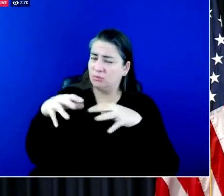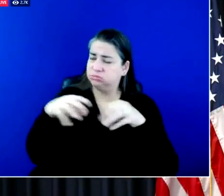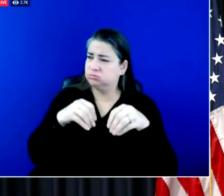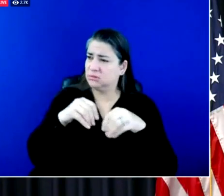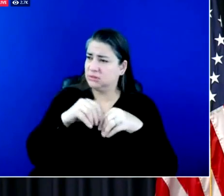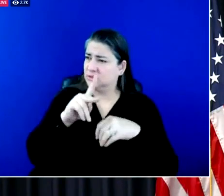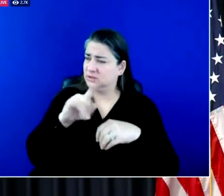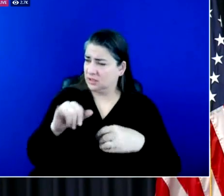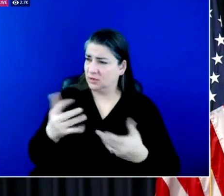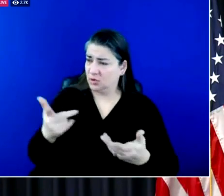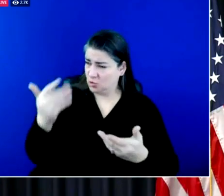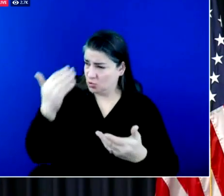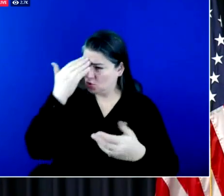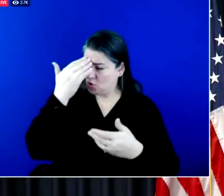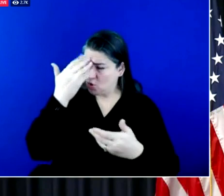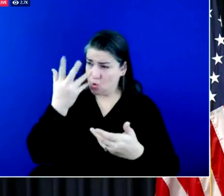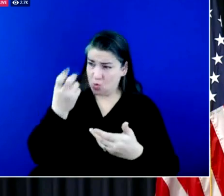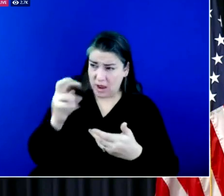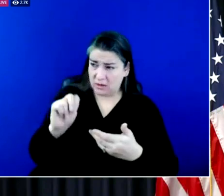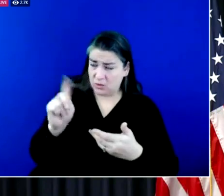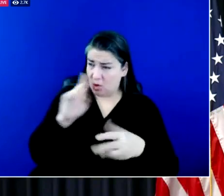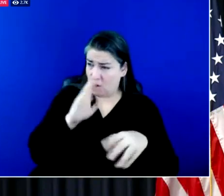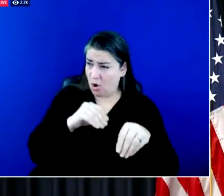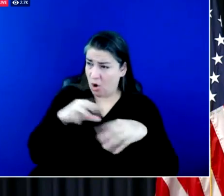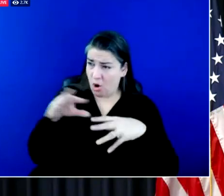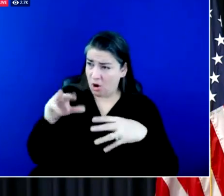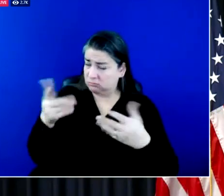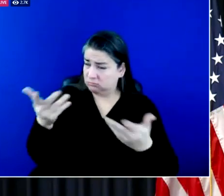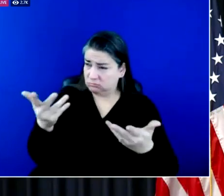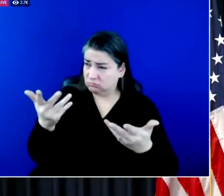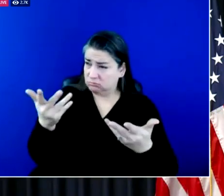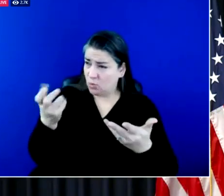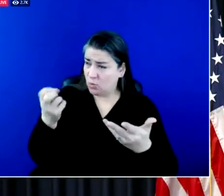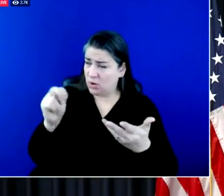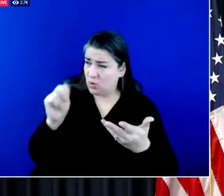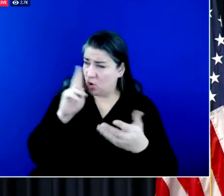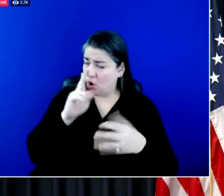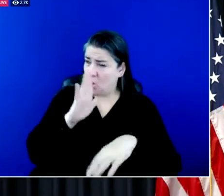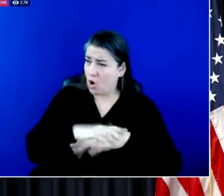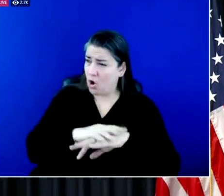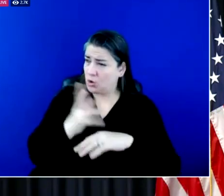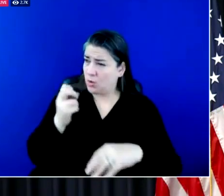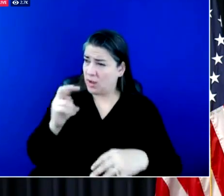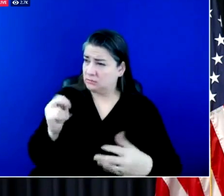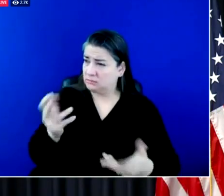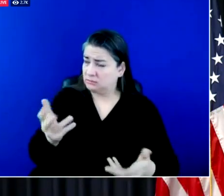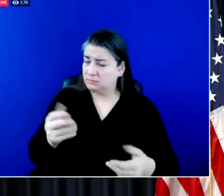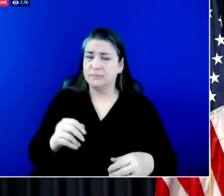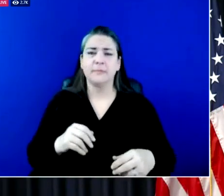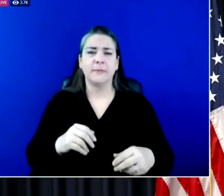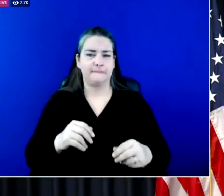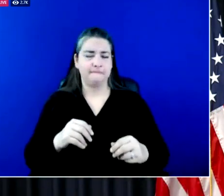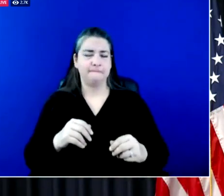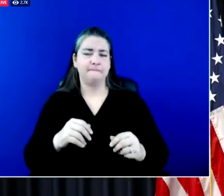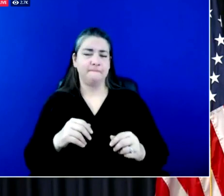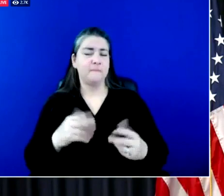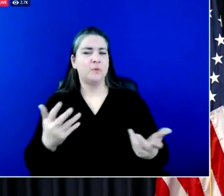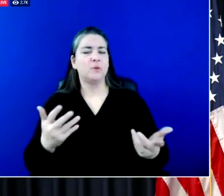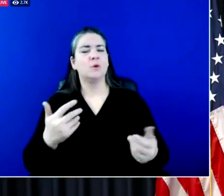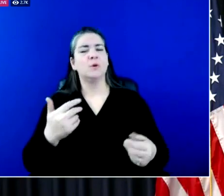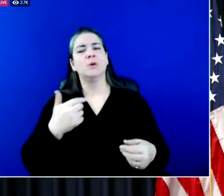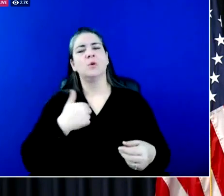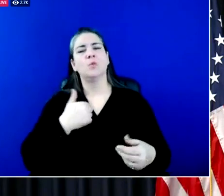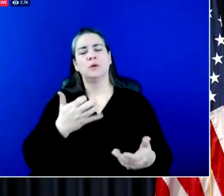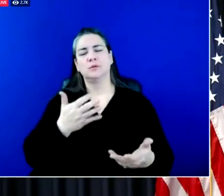timeline for when they can expect for the power for them to be turned back on i want to go over to director